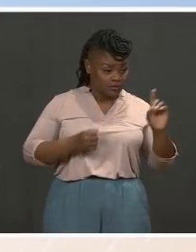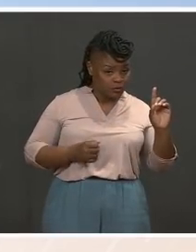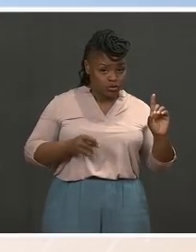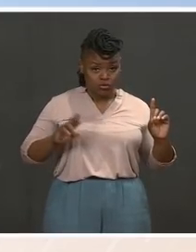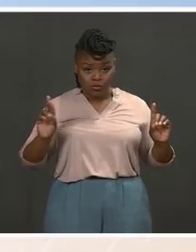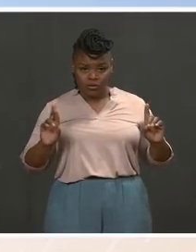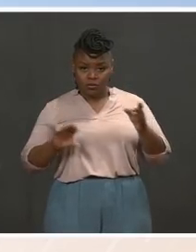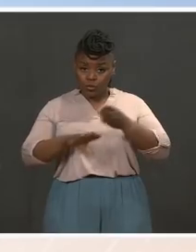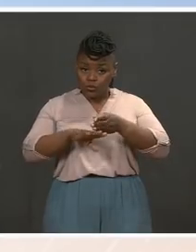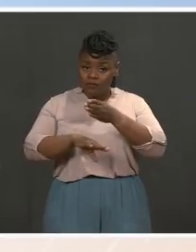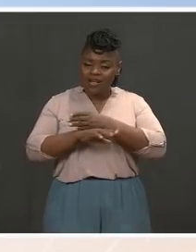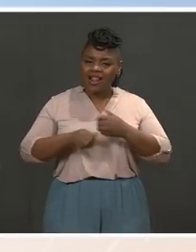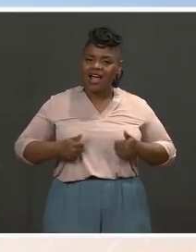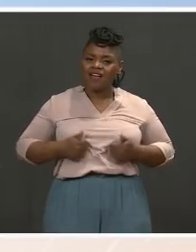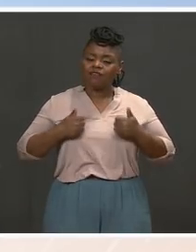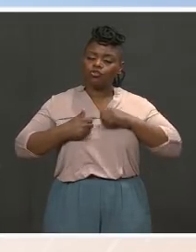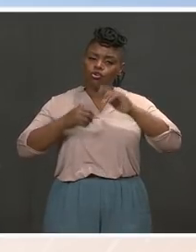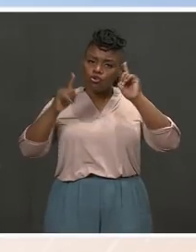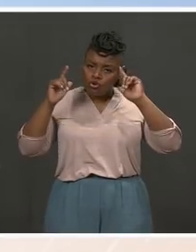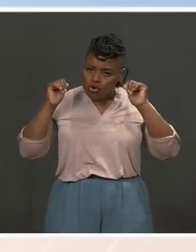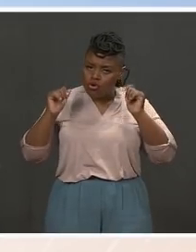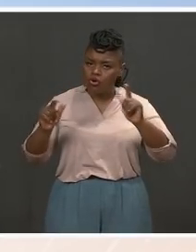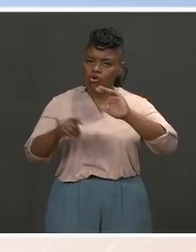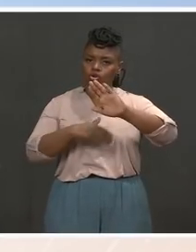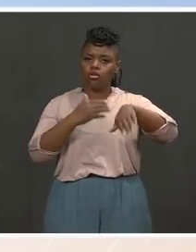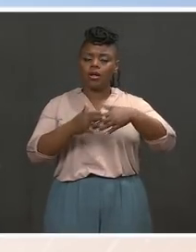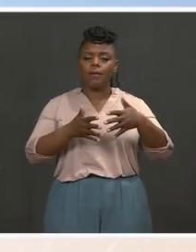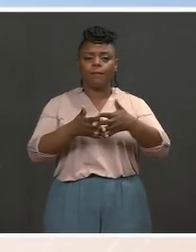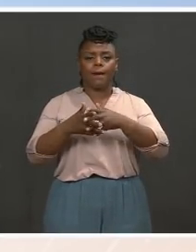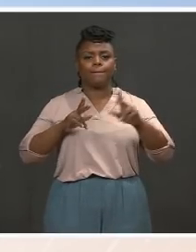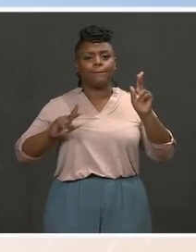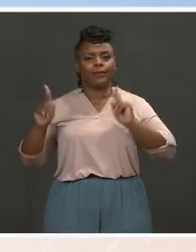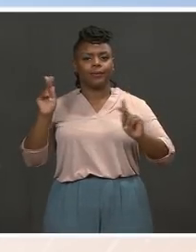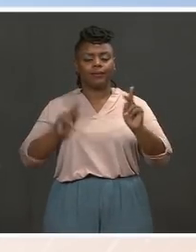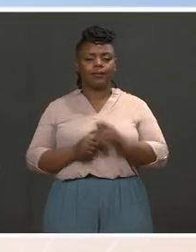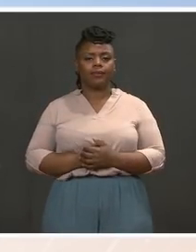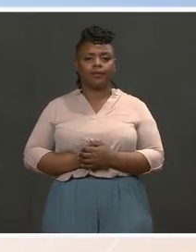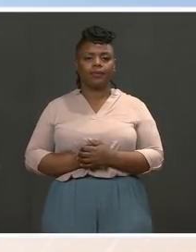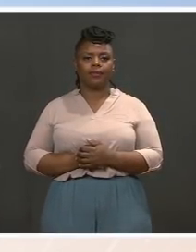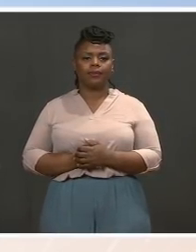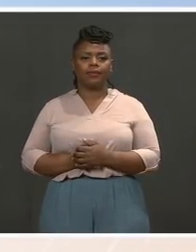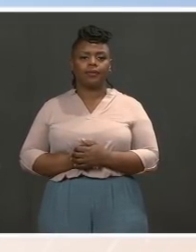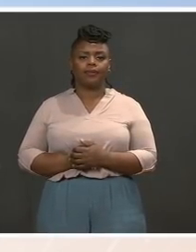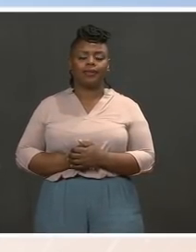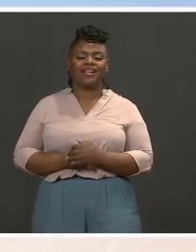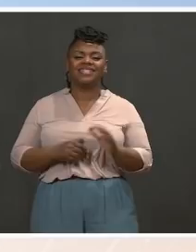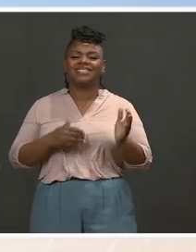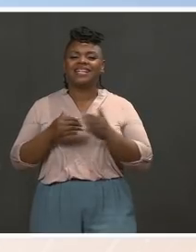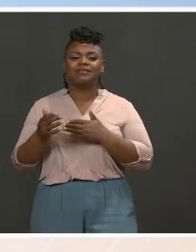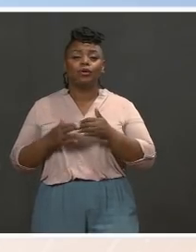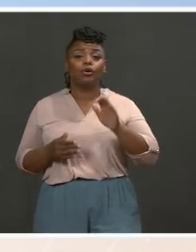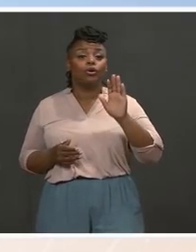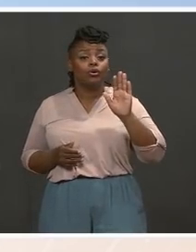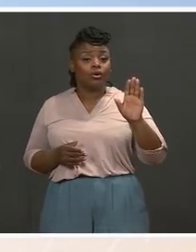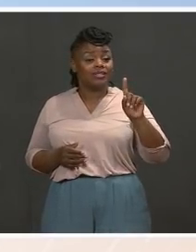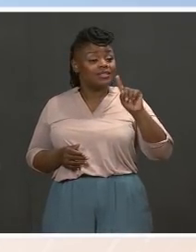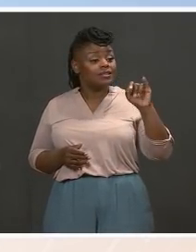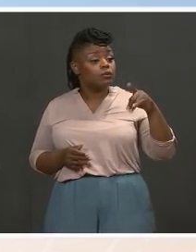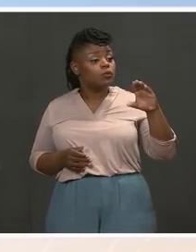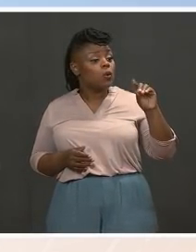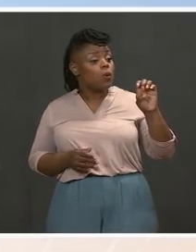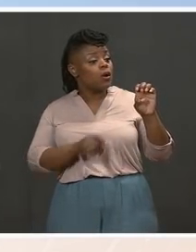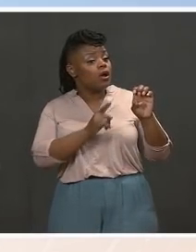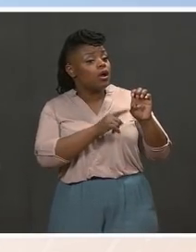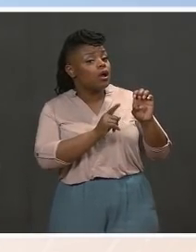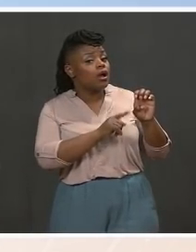Republican votes? MS. Well, he doesn't believe that bipartisanship is defined by the zip code here. He believes it's on how we can deliver relief to the American